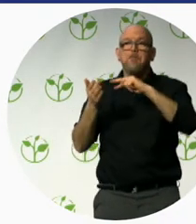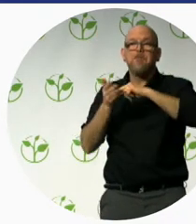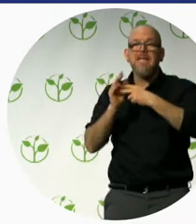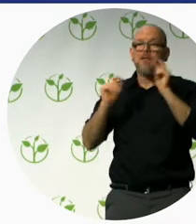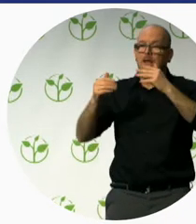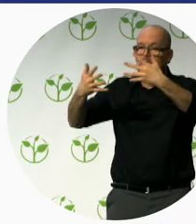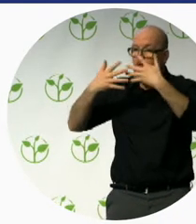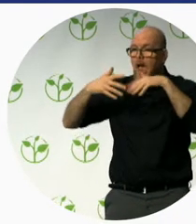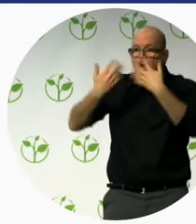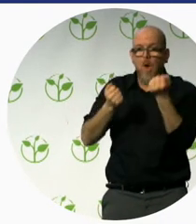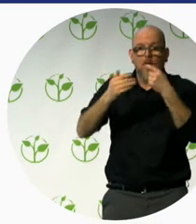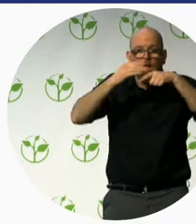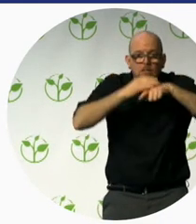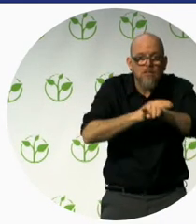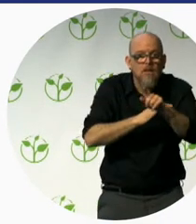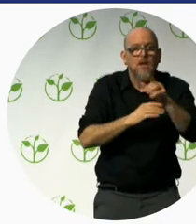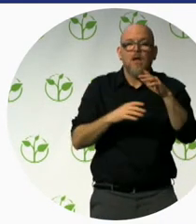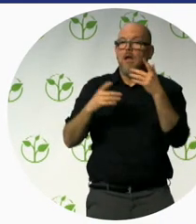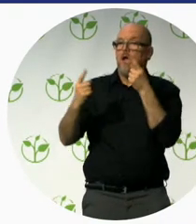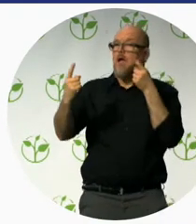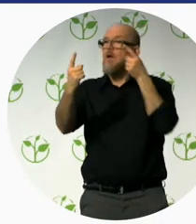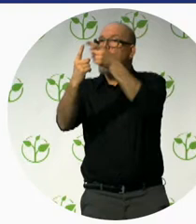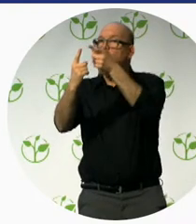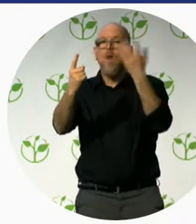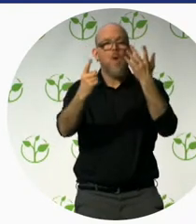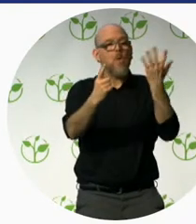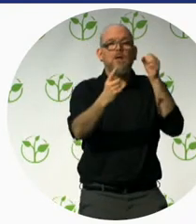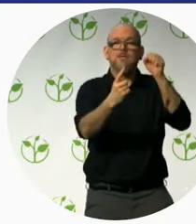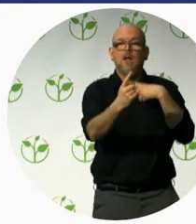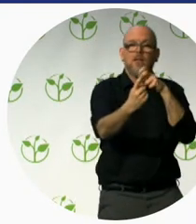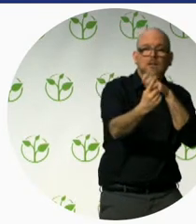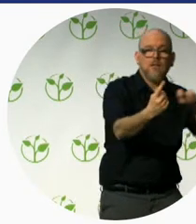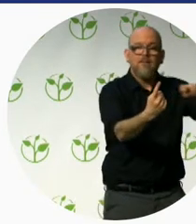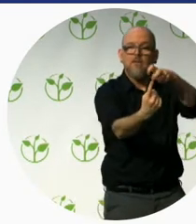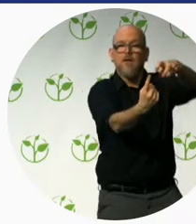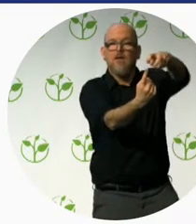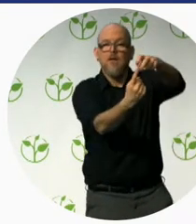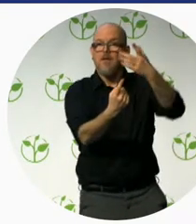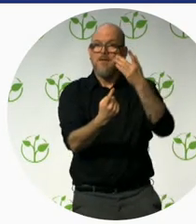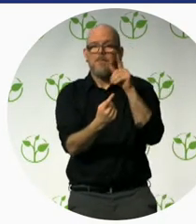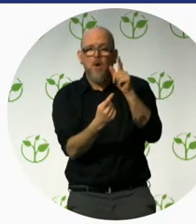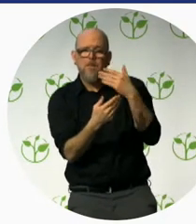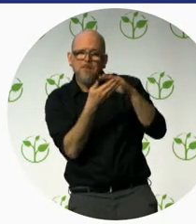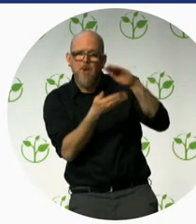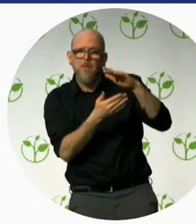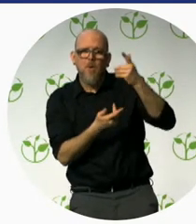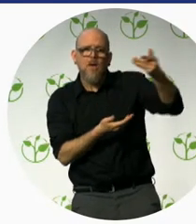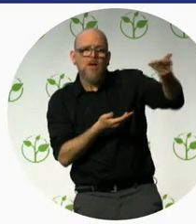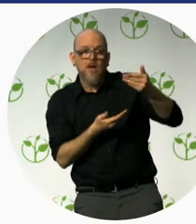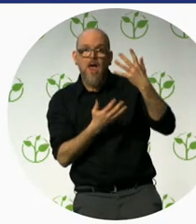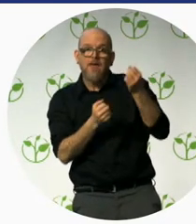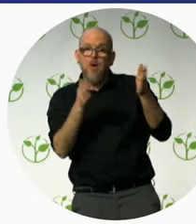accessible destination, they will be able to get information from the museums, from